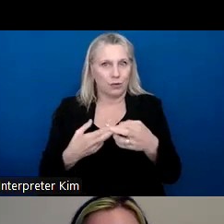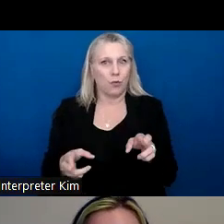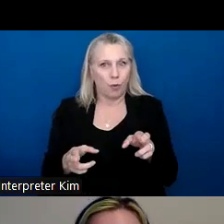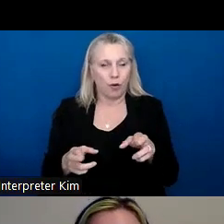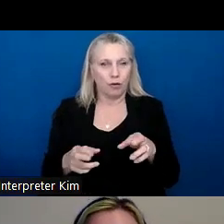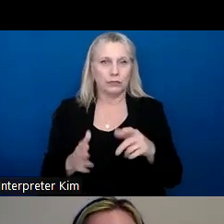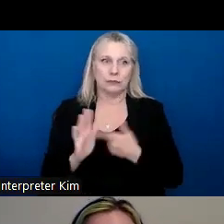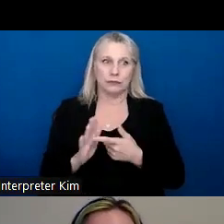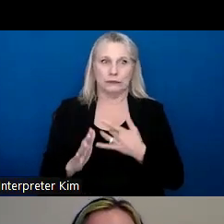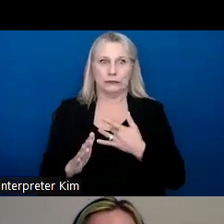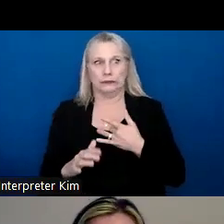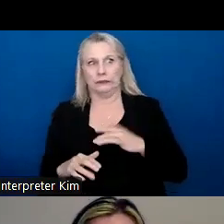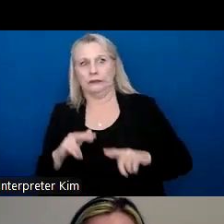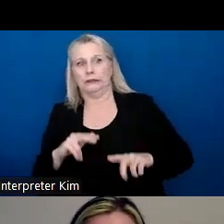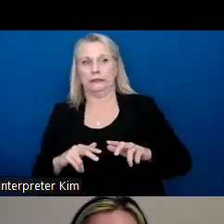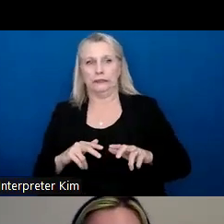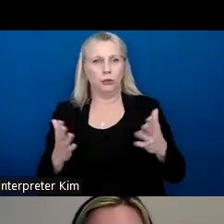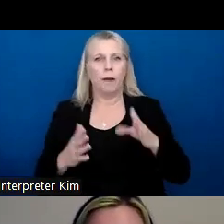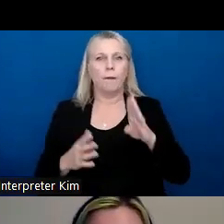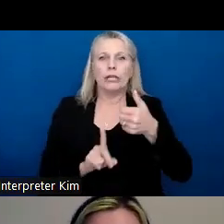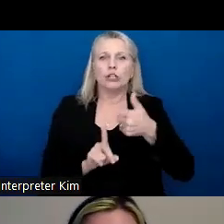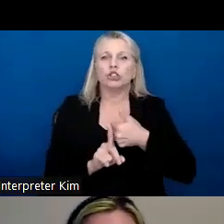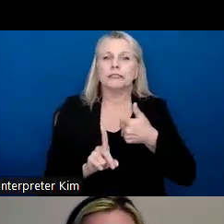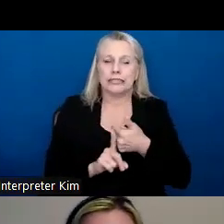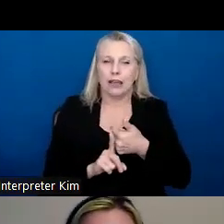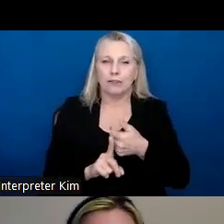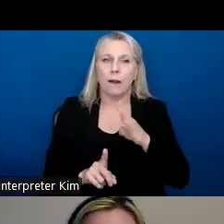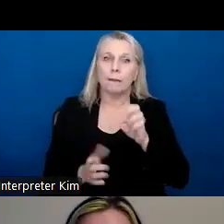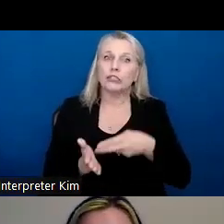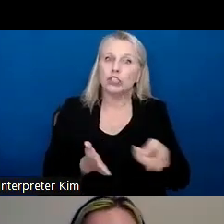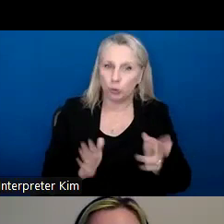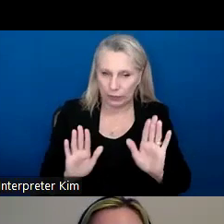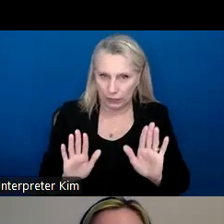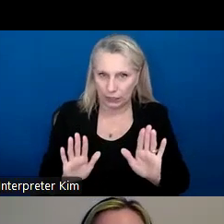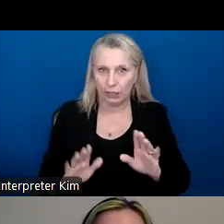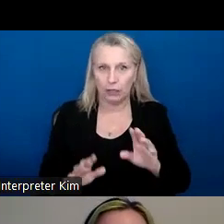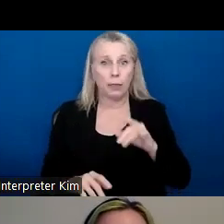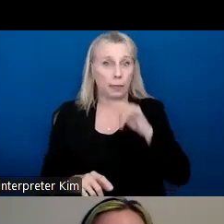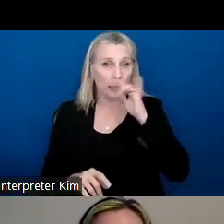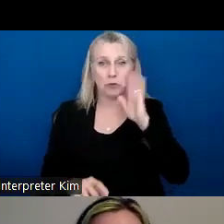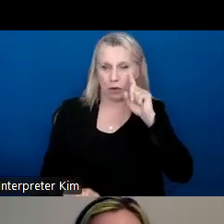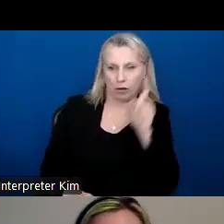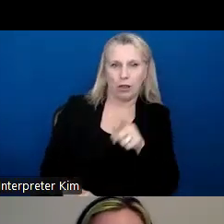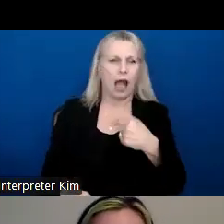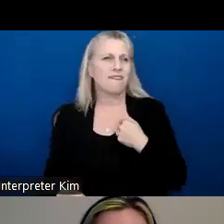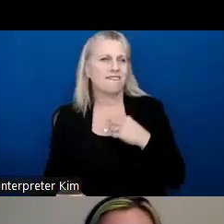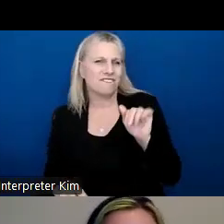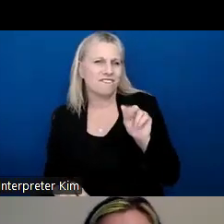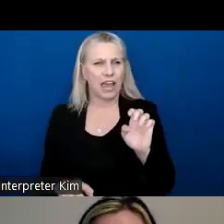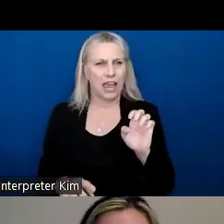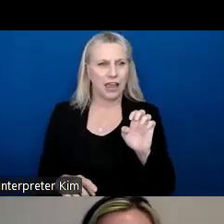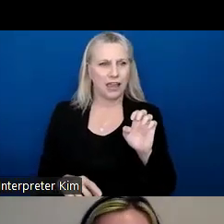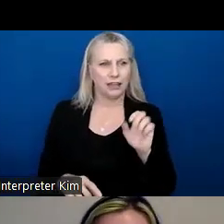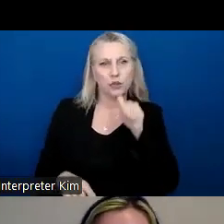intimidating, is just being yourself and being genuine because kids will sniff it out. If you're being fake or you're not